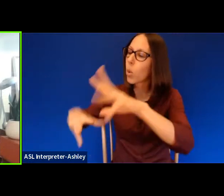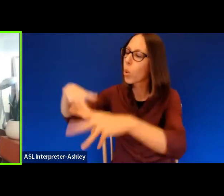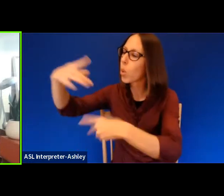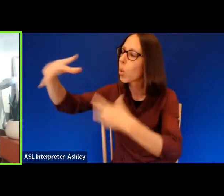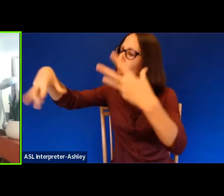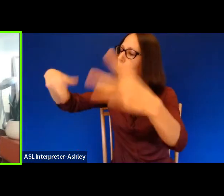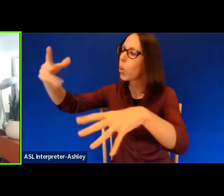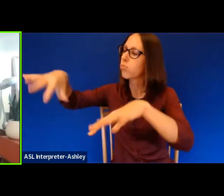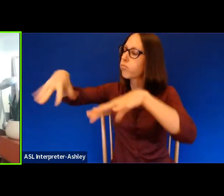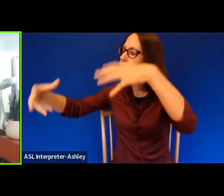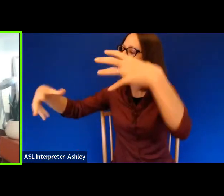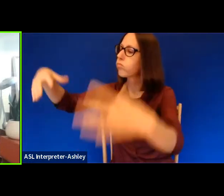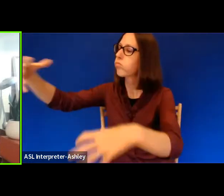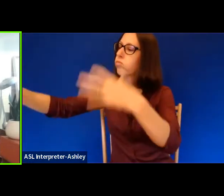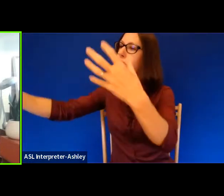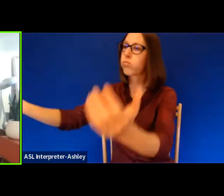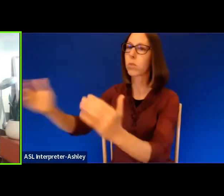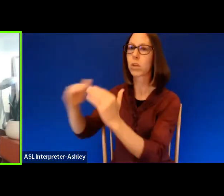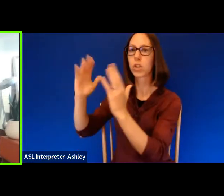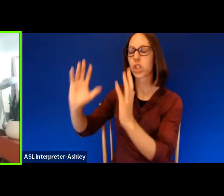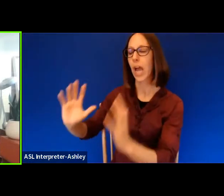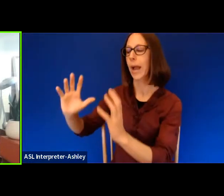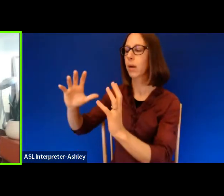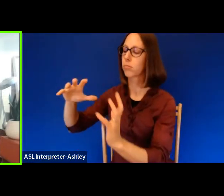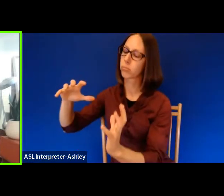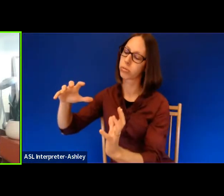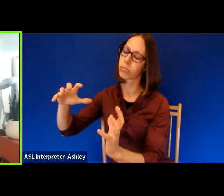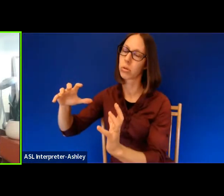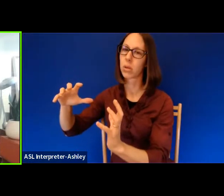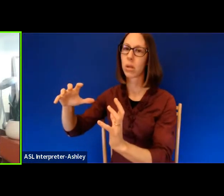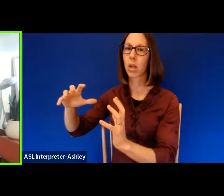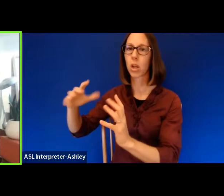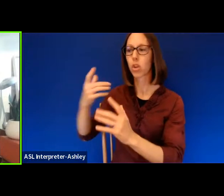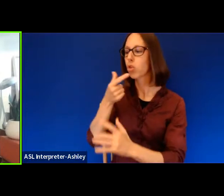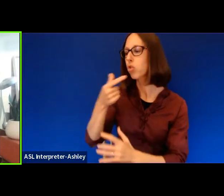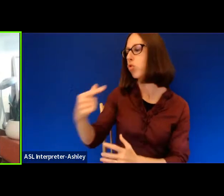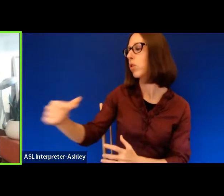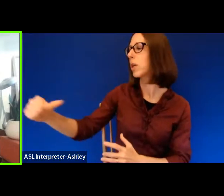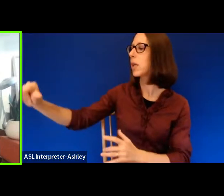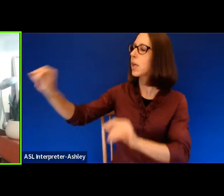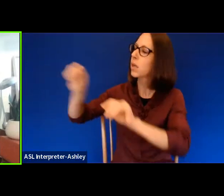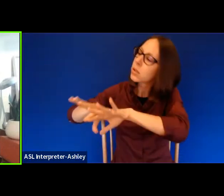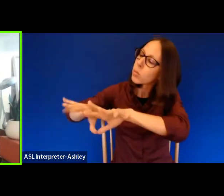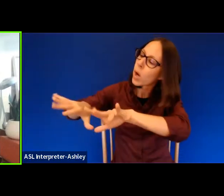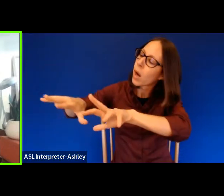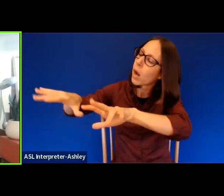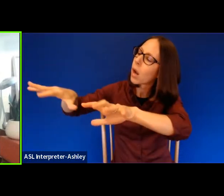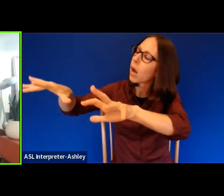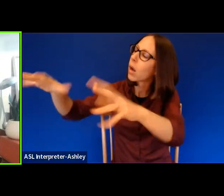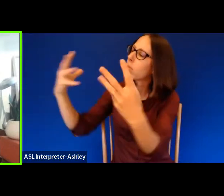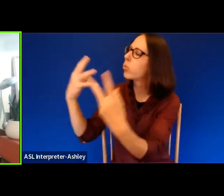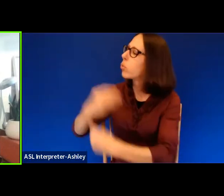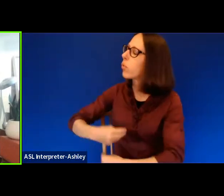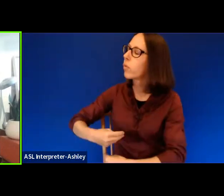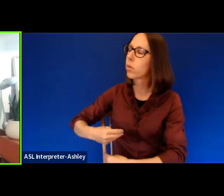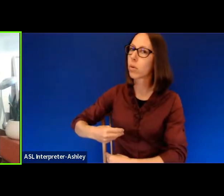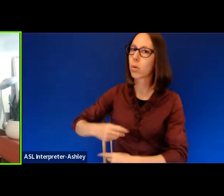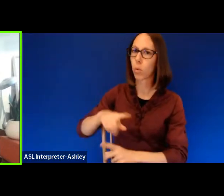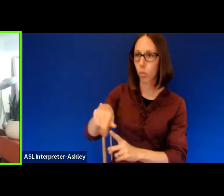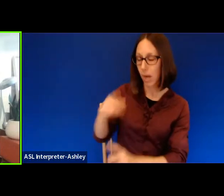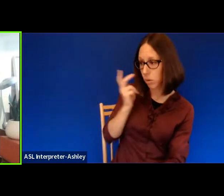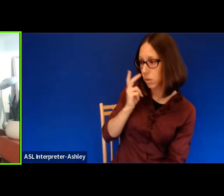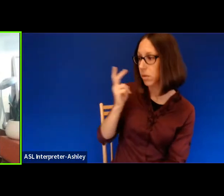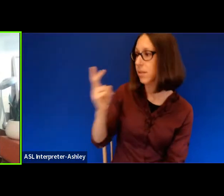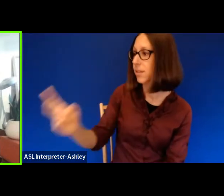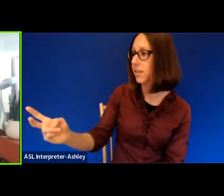down, abandoned beneath the green that has no borders and thus is beautiful. Once seen, you won't later,